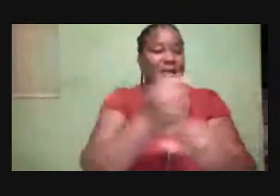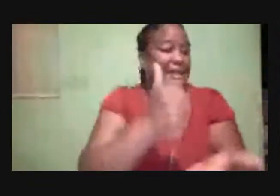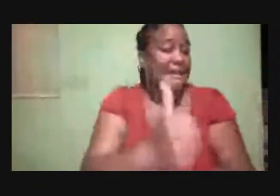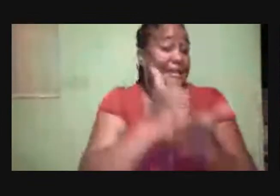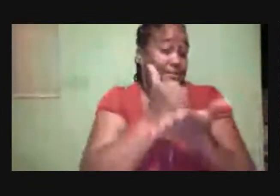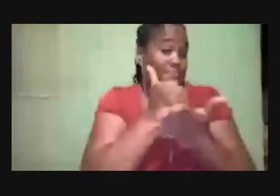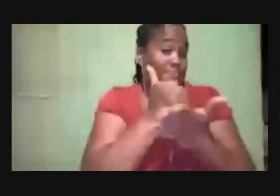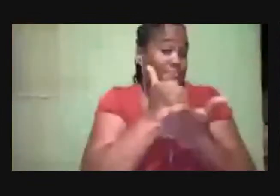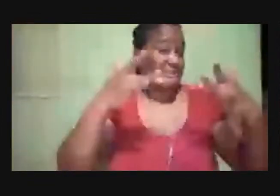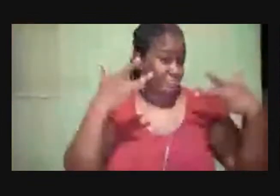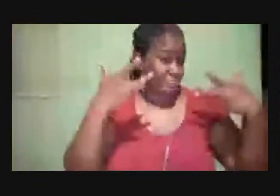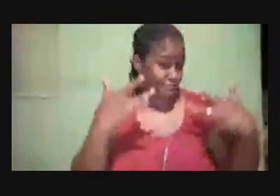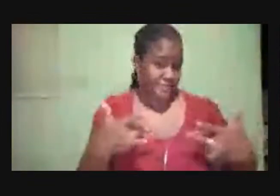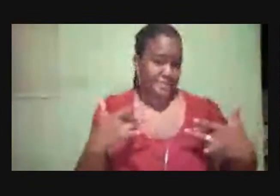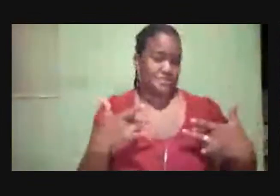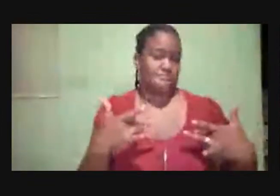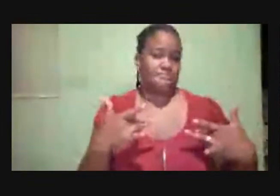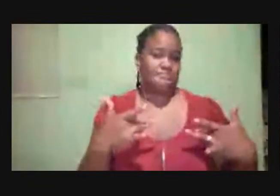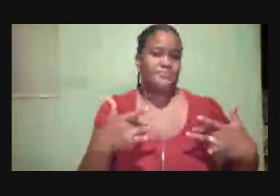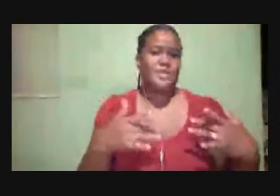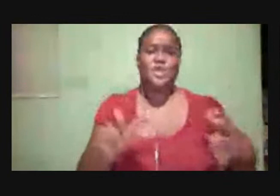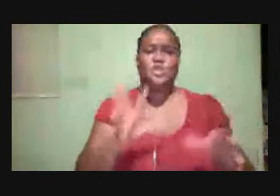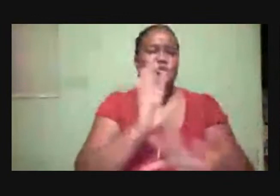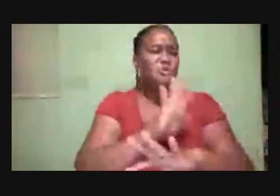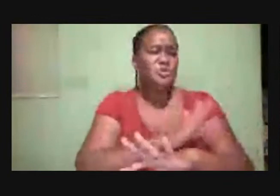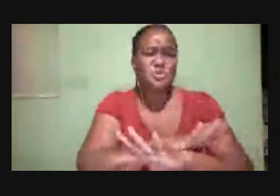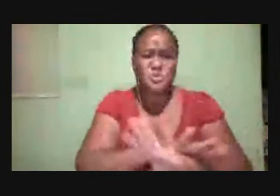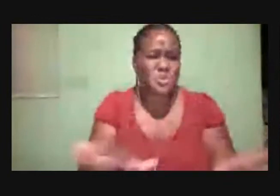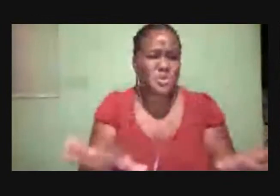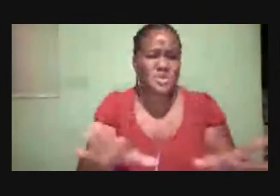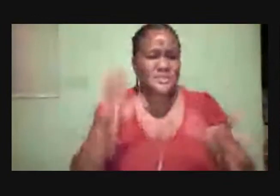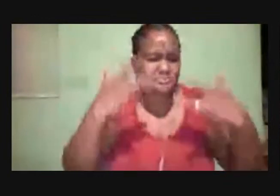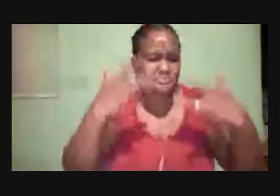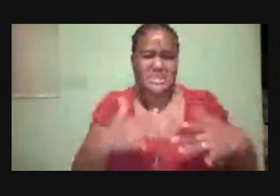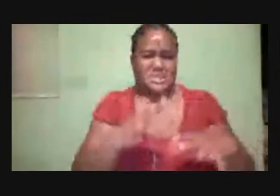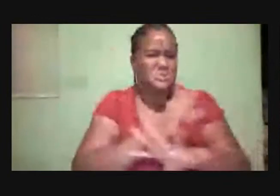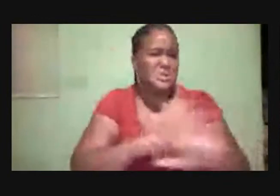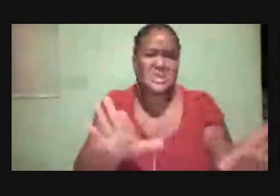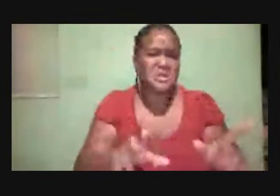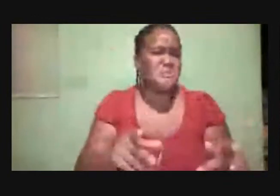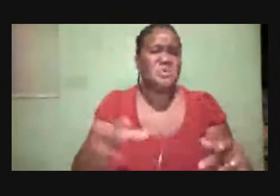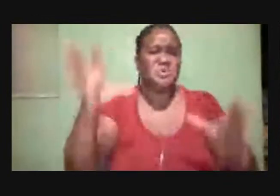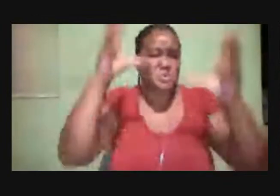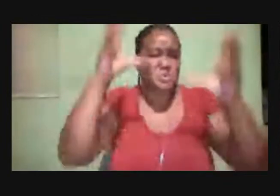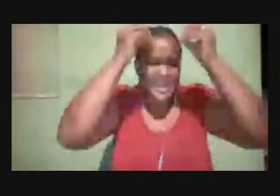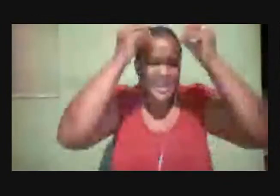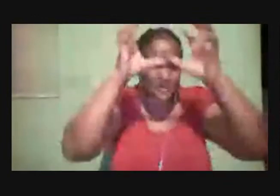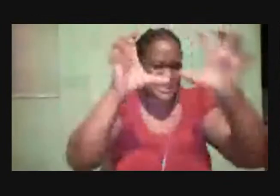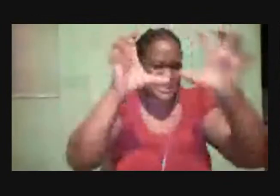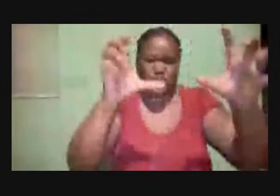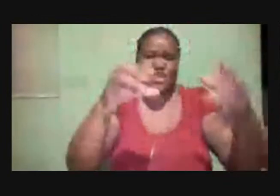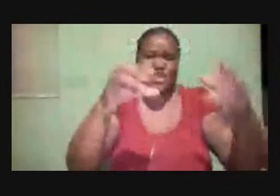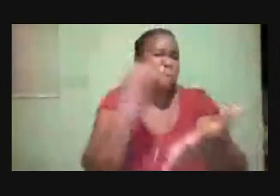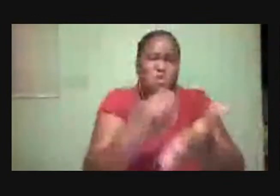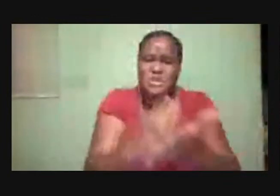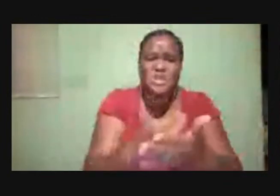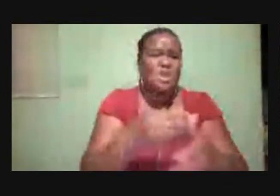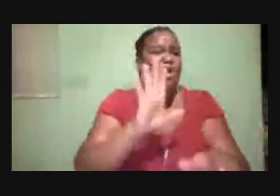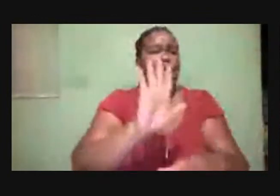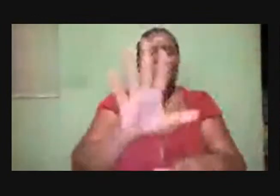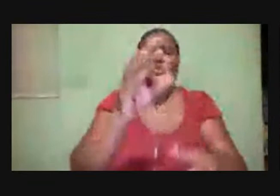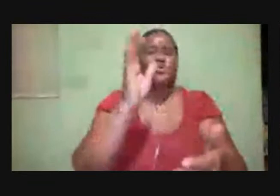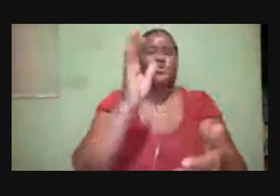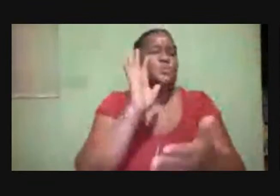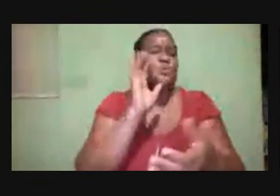Does not Care About Your Career Education Wealth Or Knowledge I